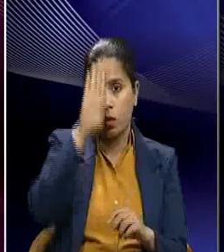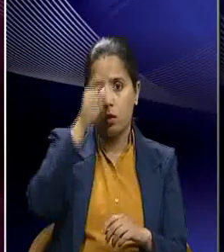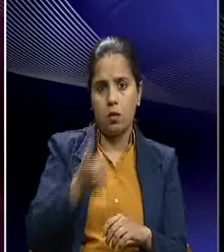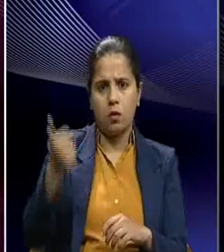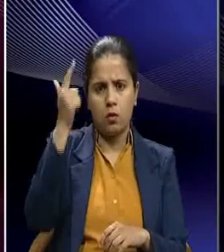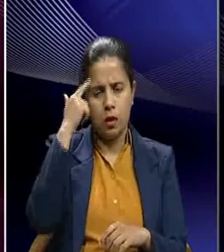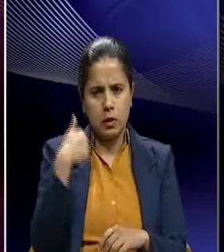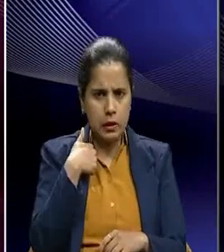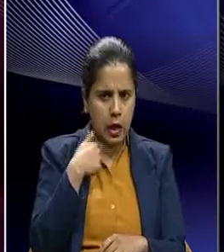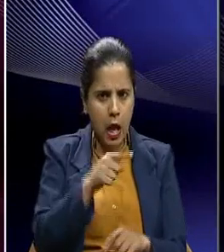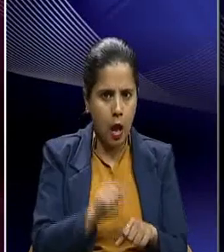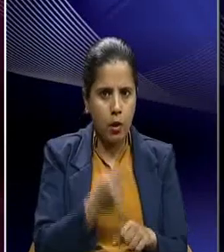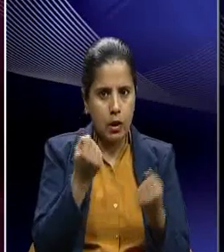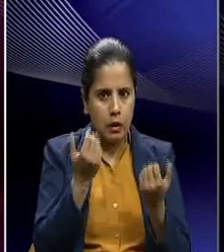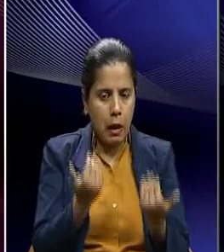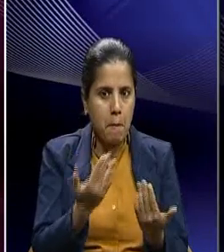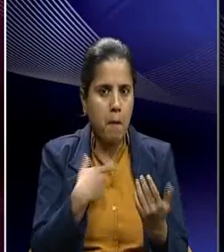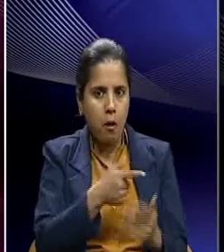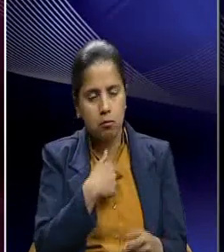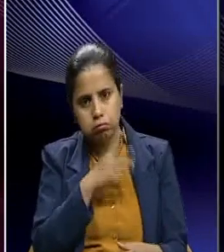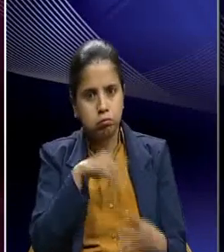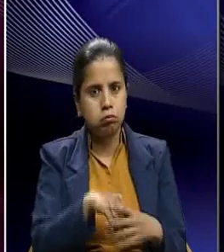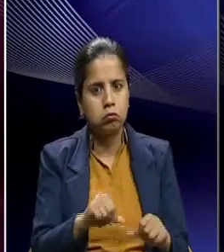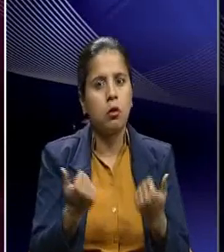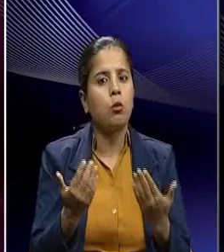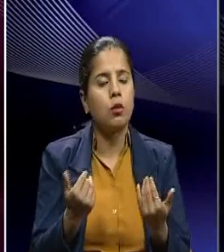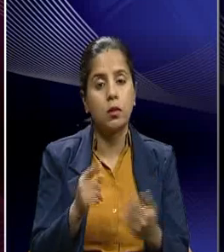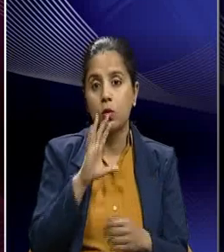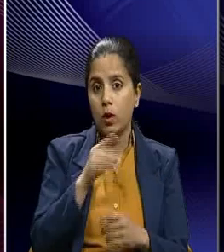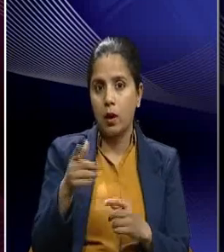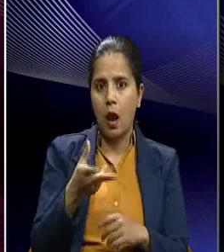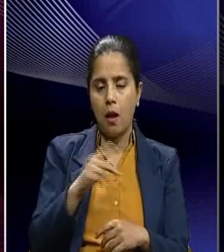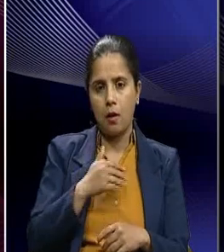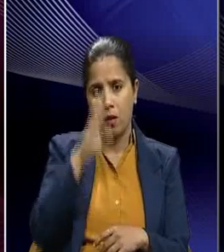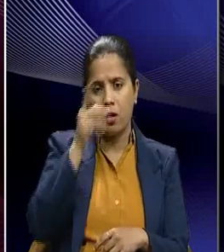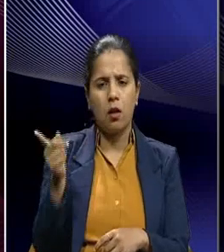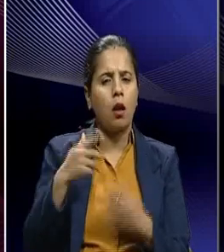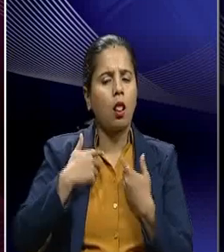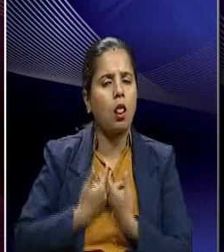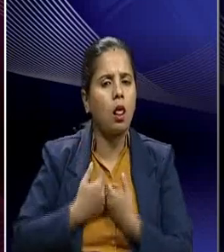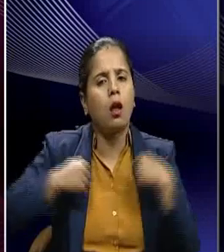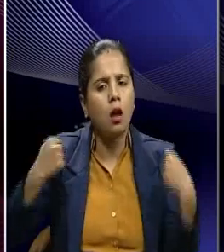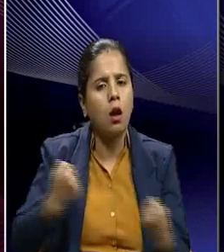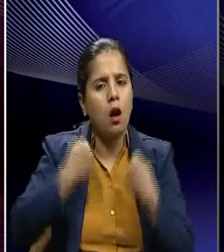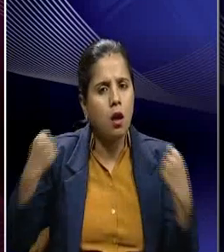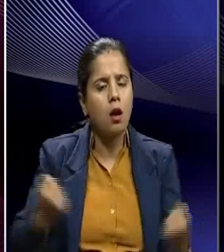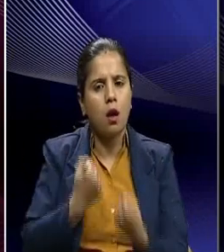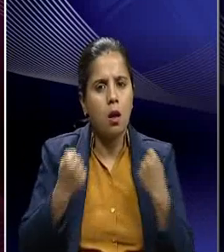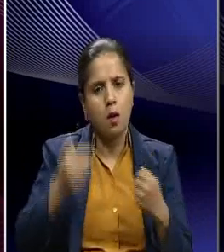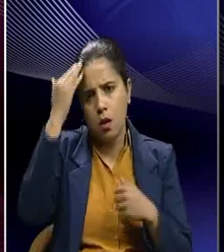opportunity of being sovereign again. But Patel was tireless in his efforts and he was